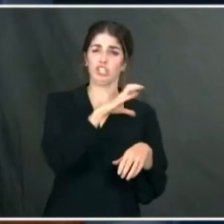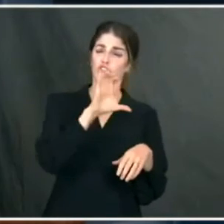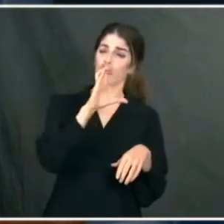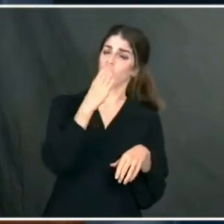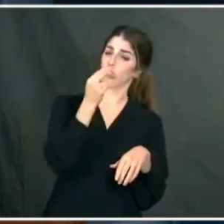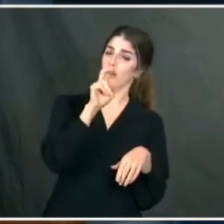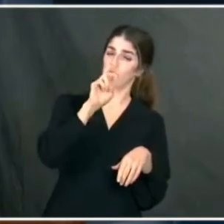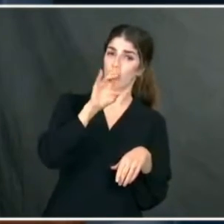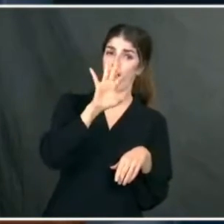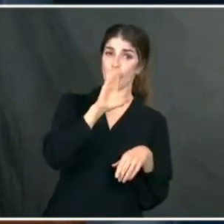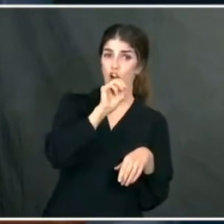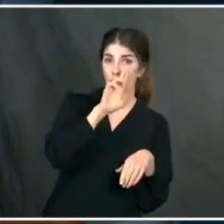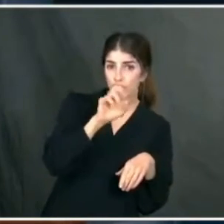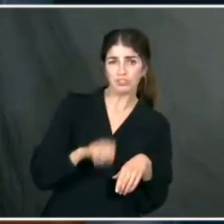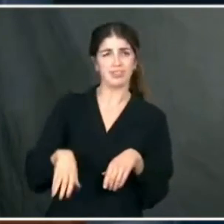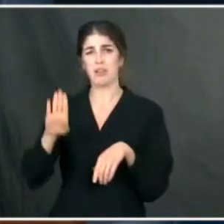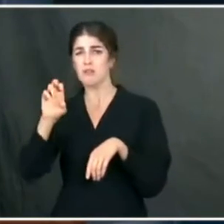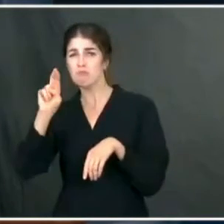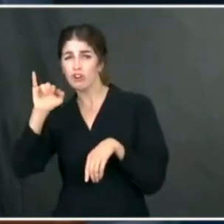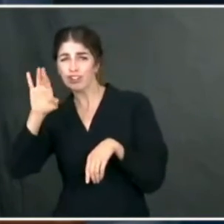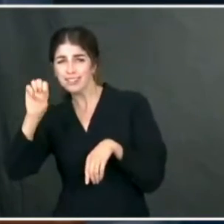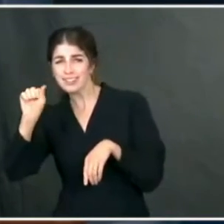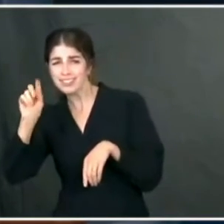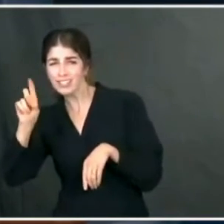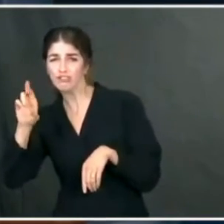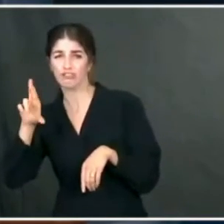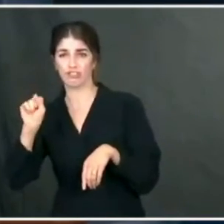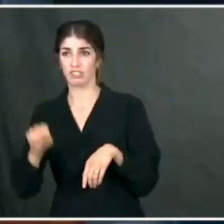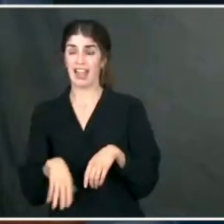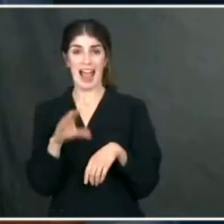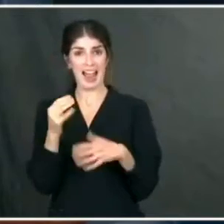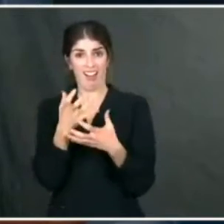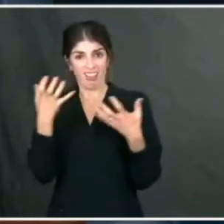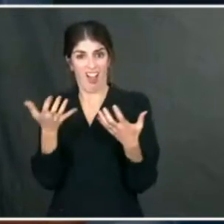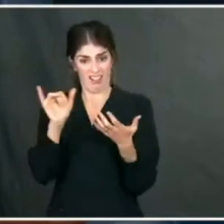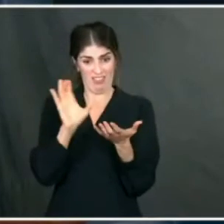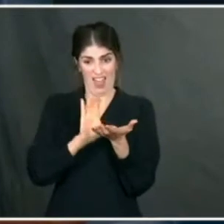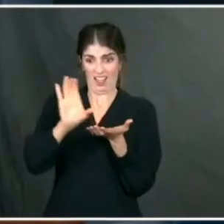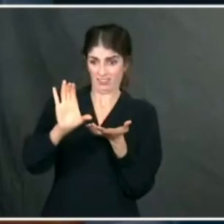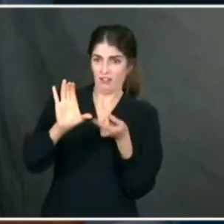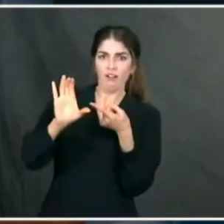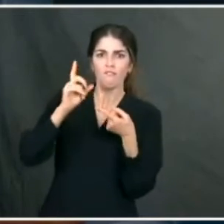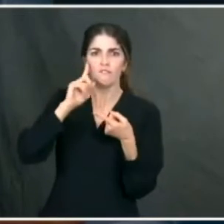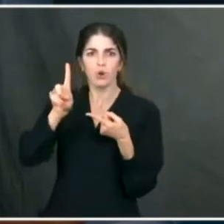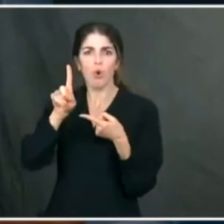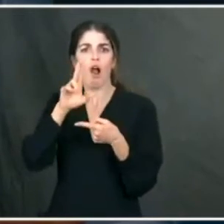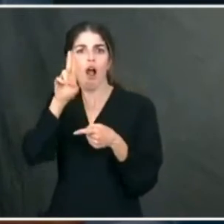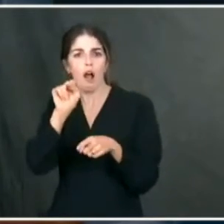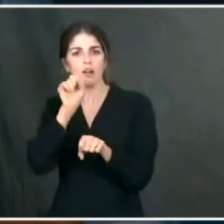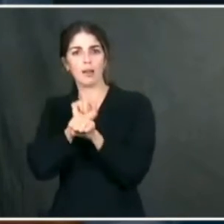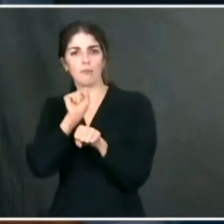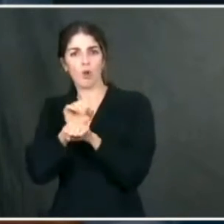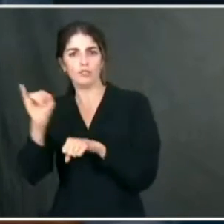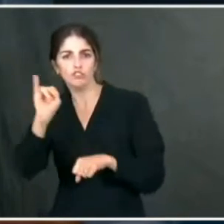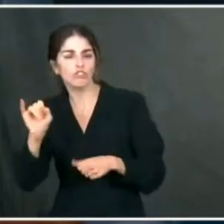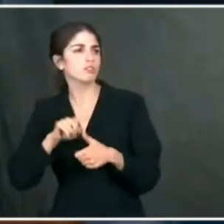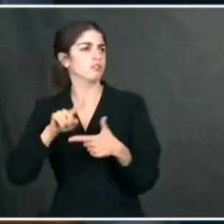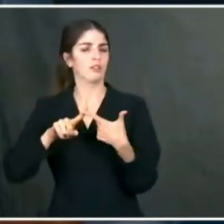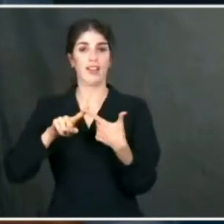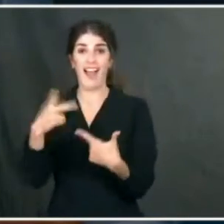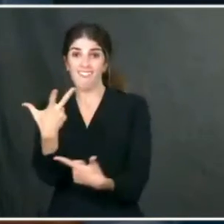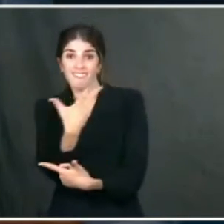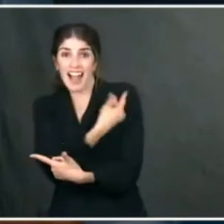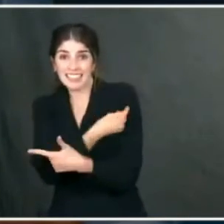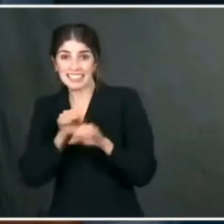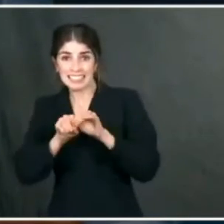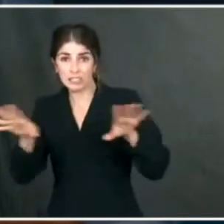bridge for the American people, including a large percentage of it that's for unemployment insurance, funding for vaccine distribution, something